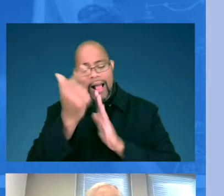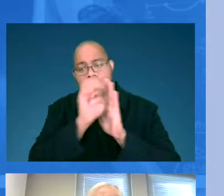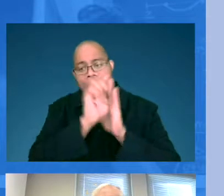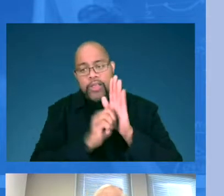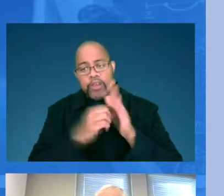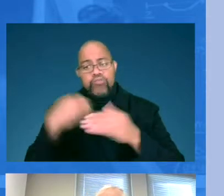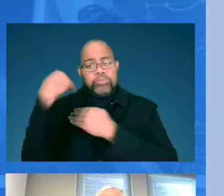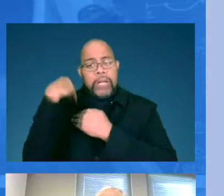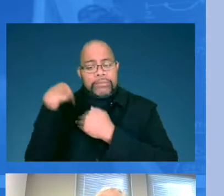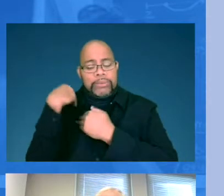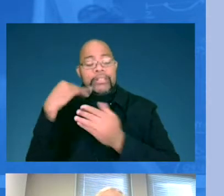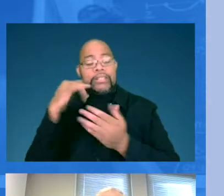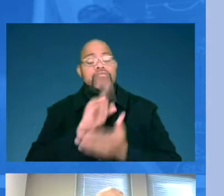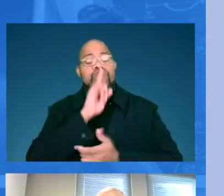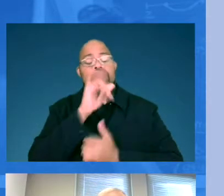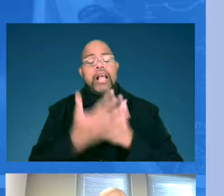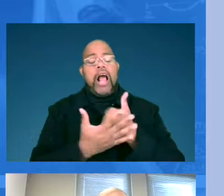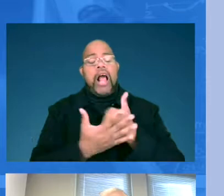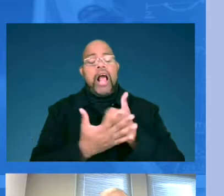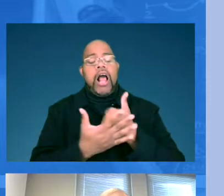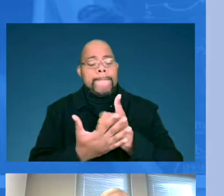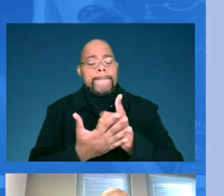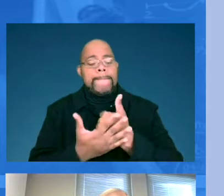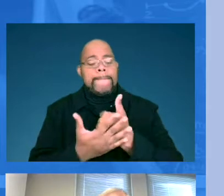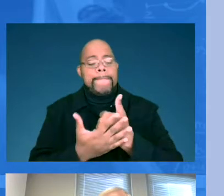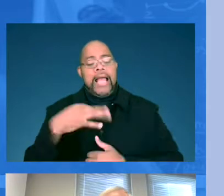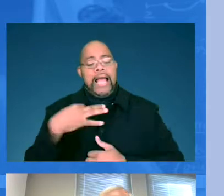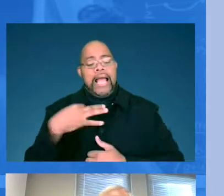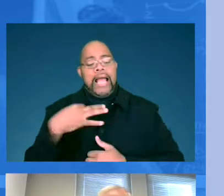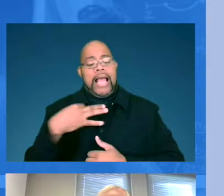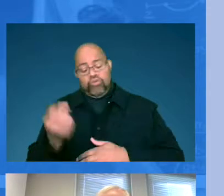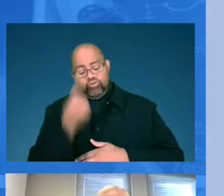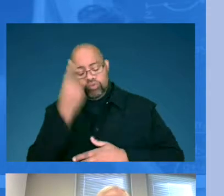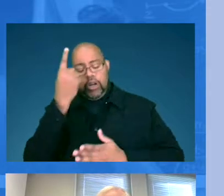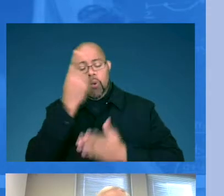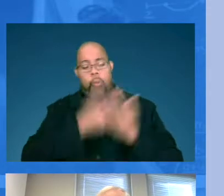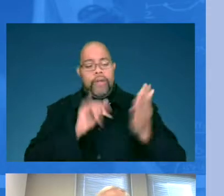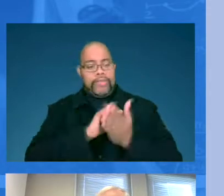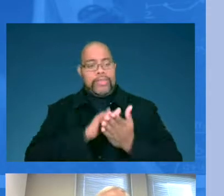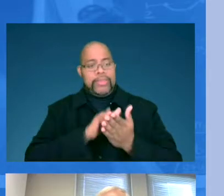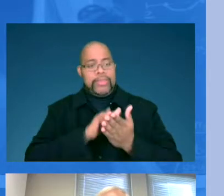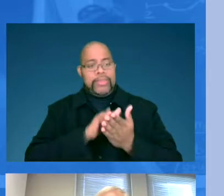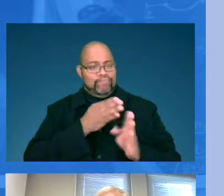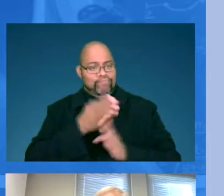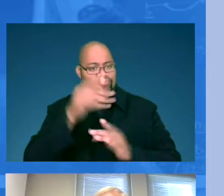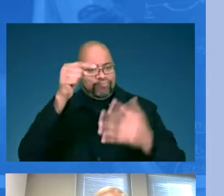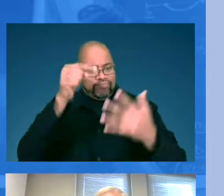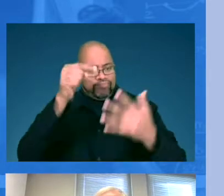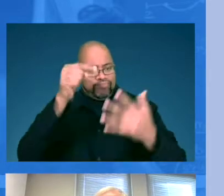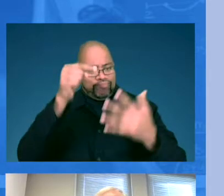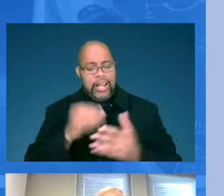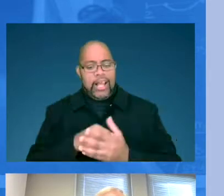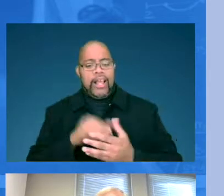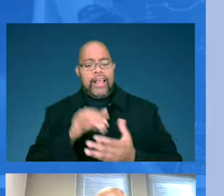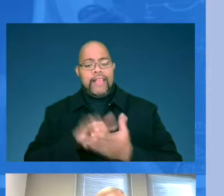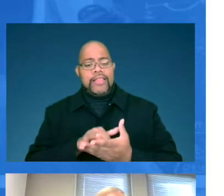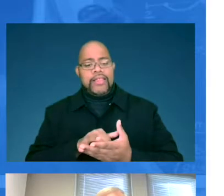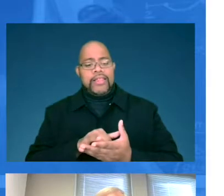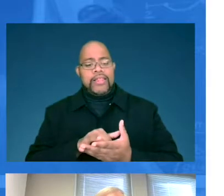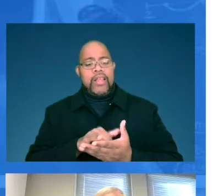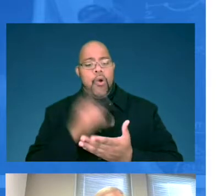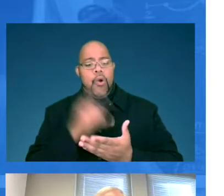helps these candidates understand what those might be. And, of course, we're always available to help with technical assistance.